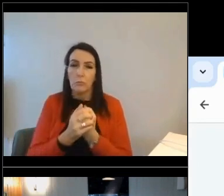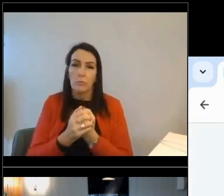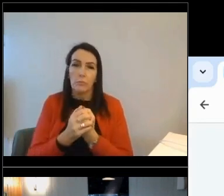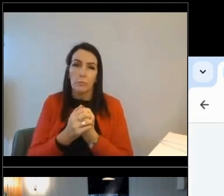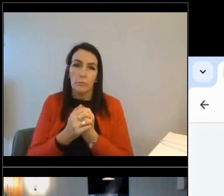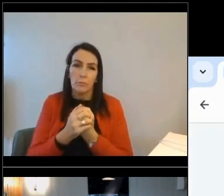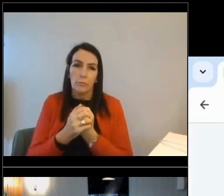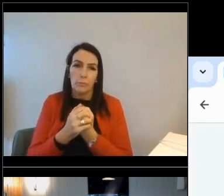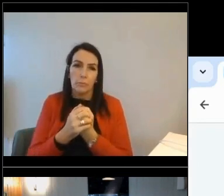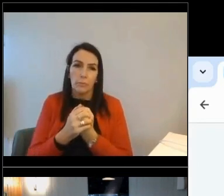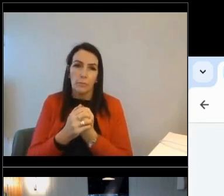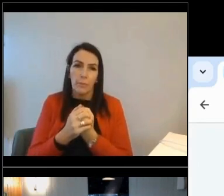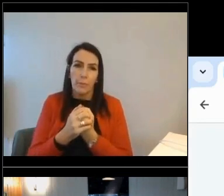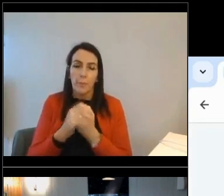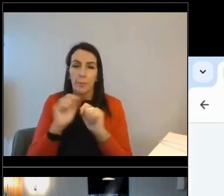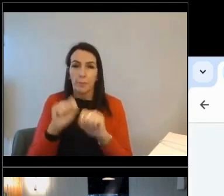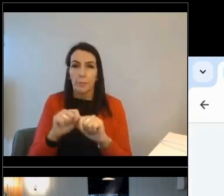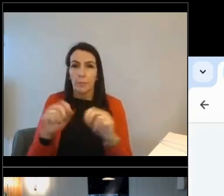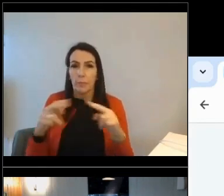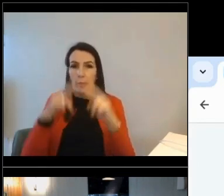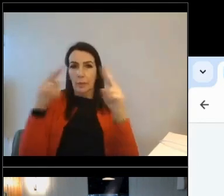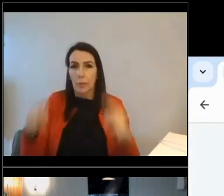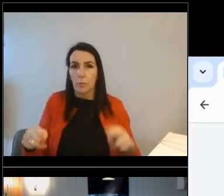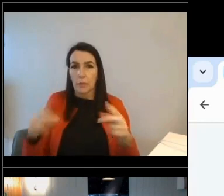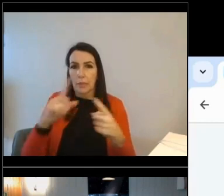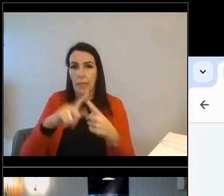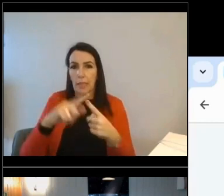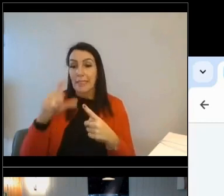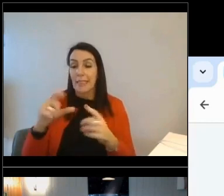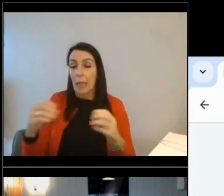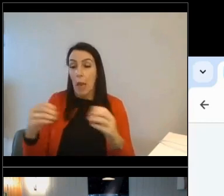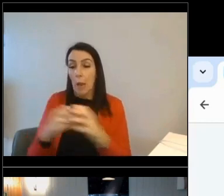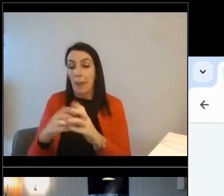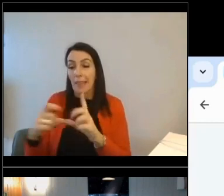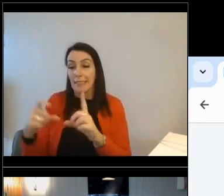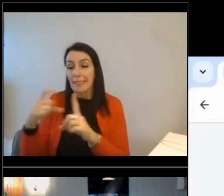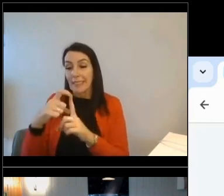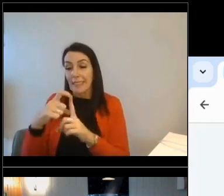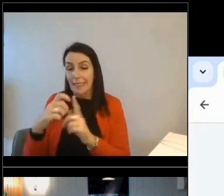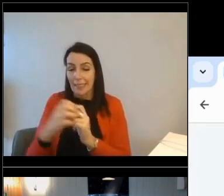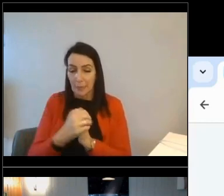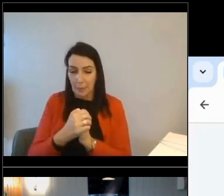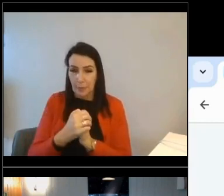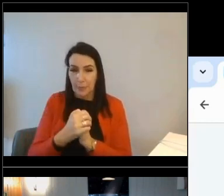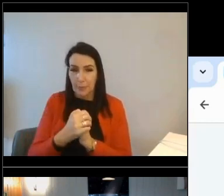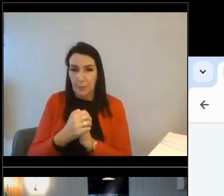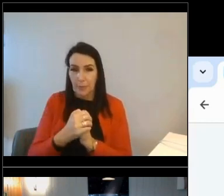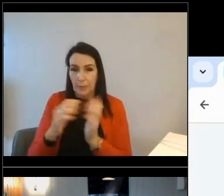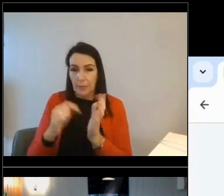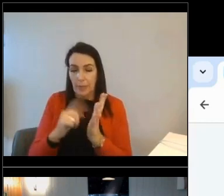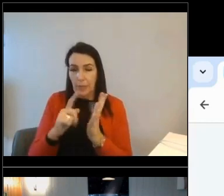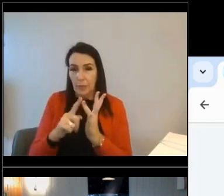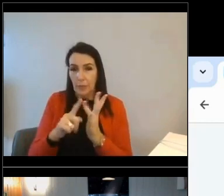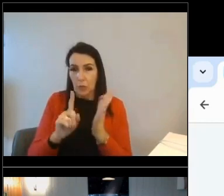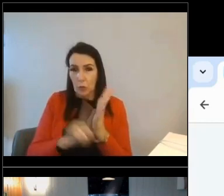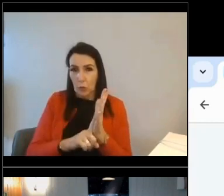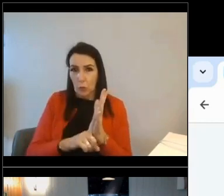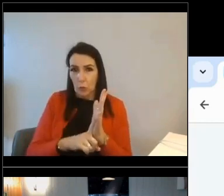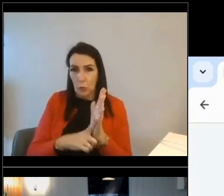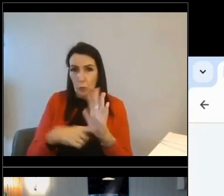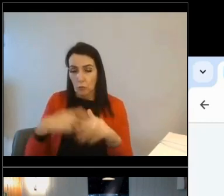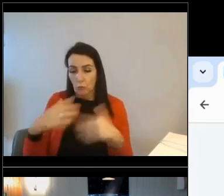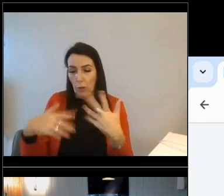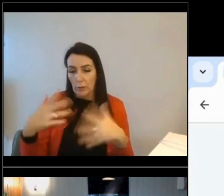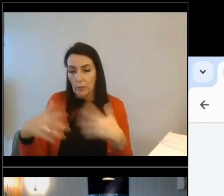We've estimated this property is an EPC band D and you know, this tool runs in line with SAP methodology to